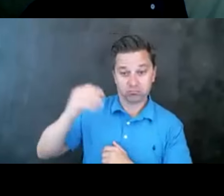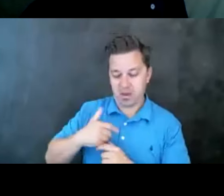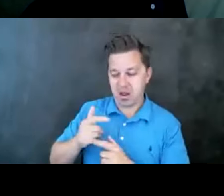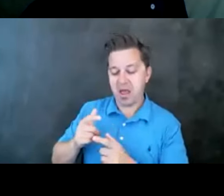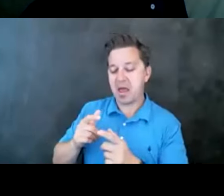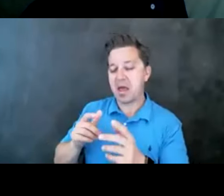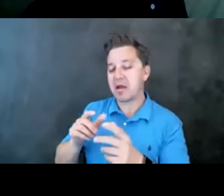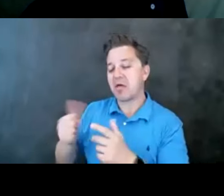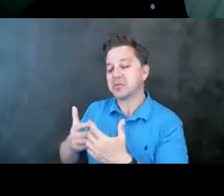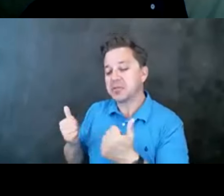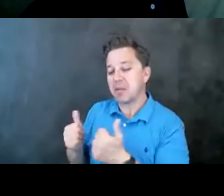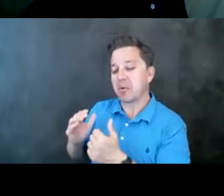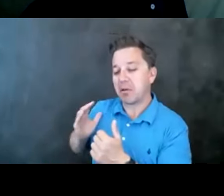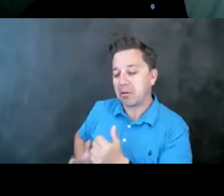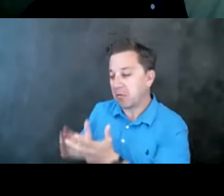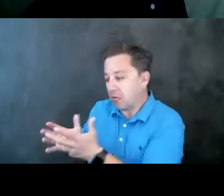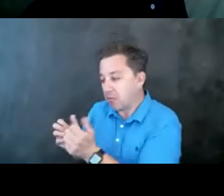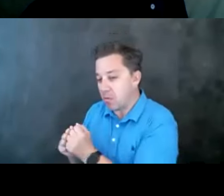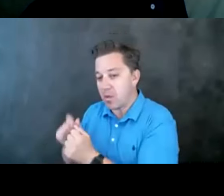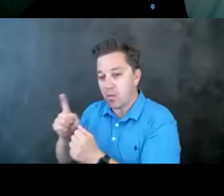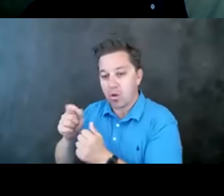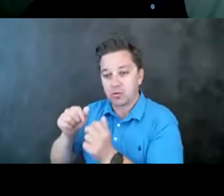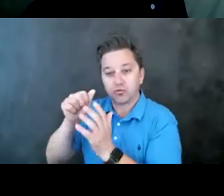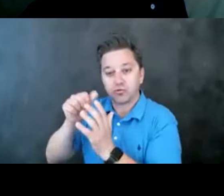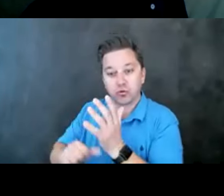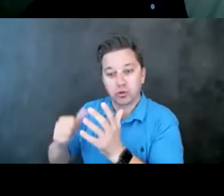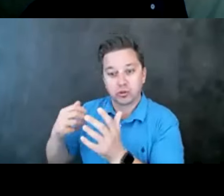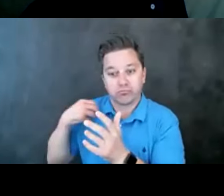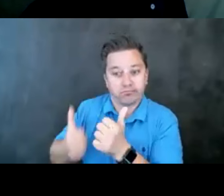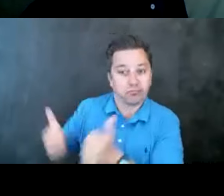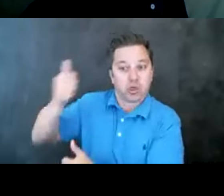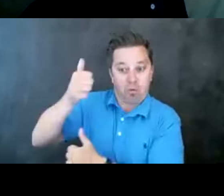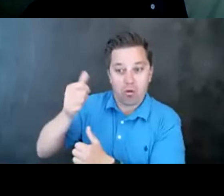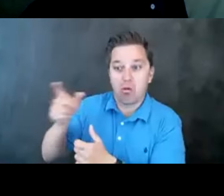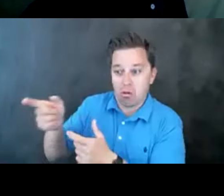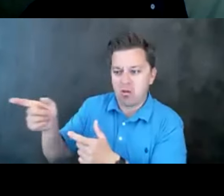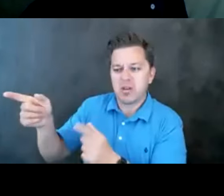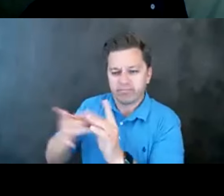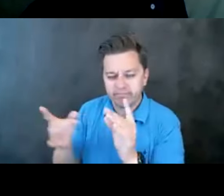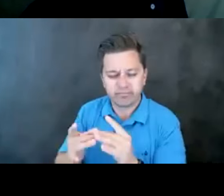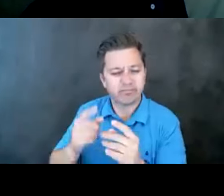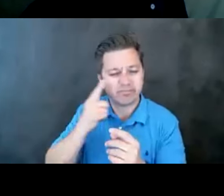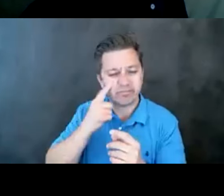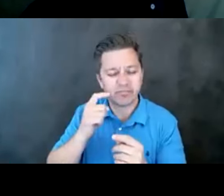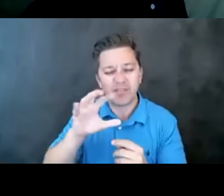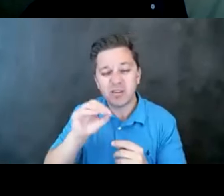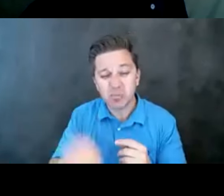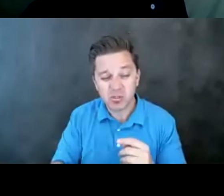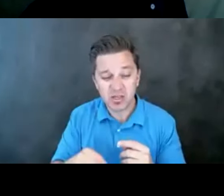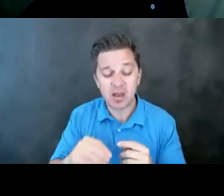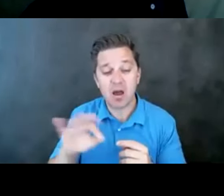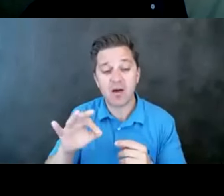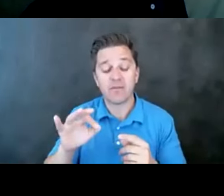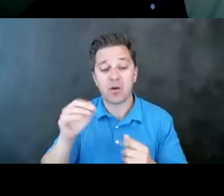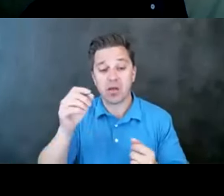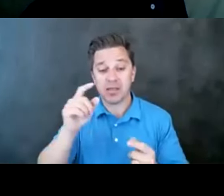at the time, David Satcher, and he suspects that, he told me that he suspects that more than 50% of single car accidents are suicide-related